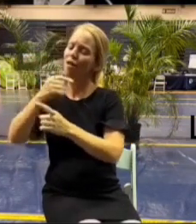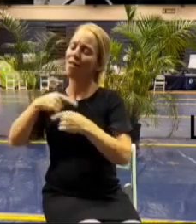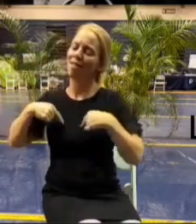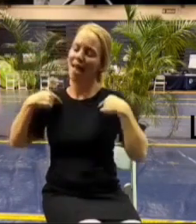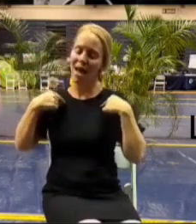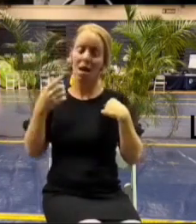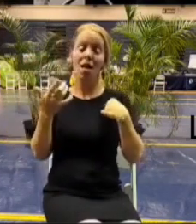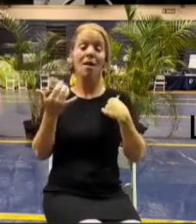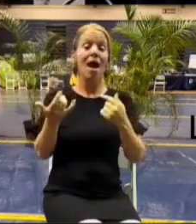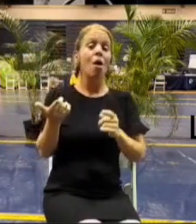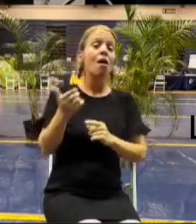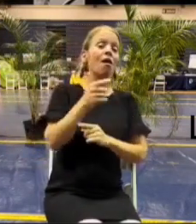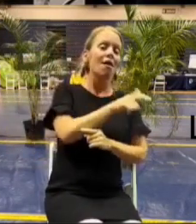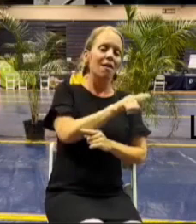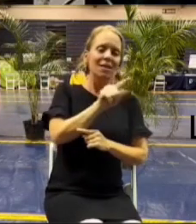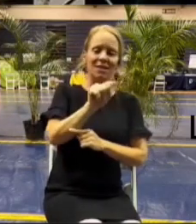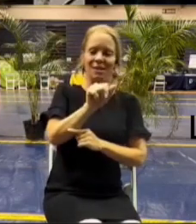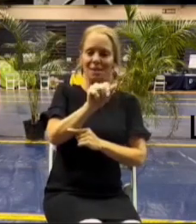with you uh tamara paulton